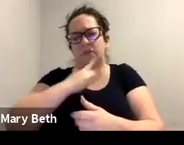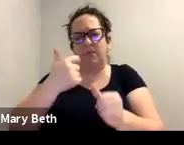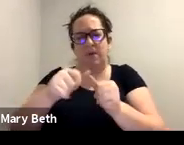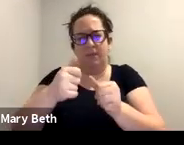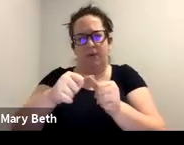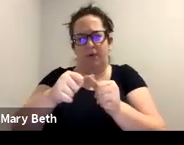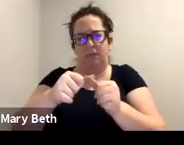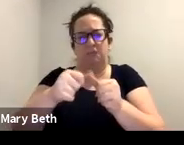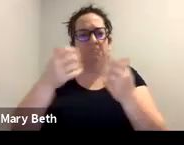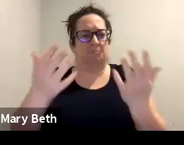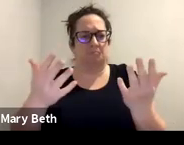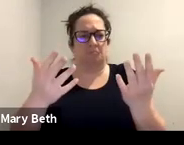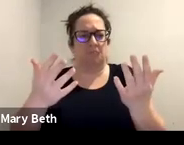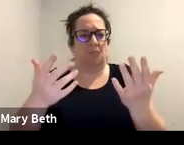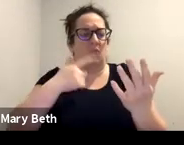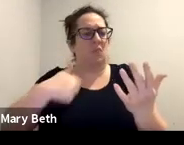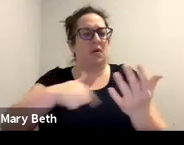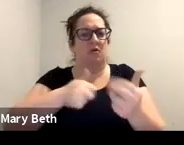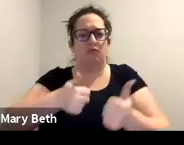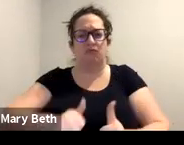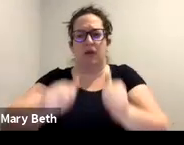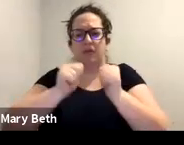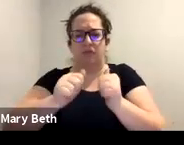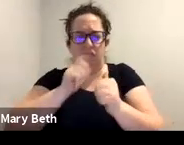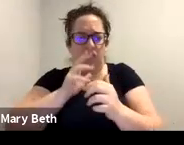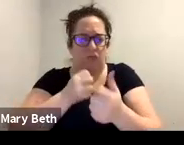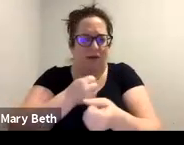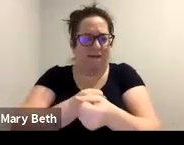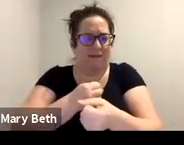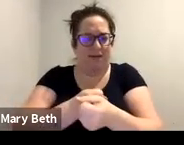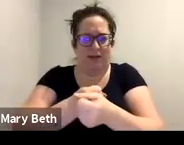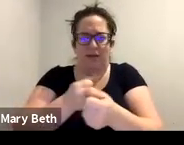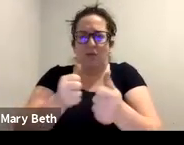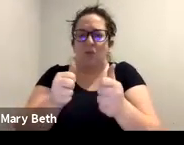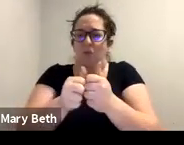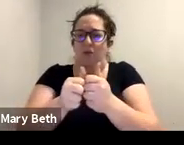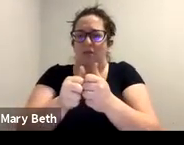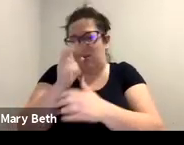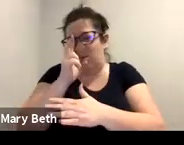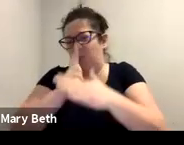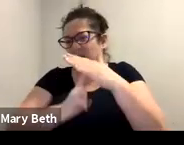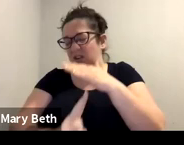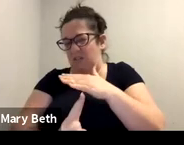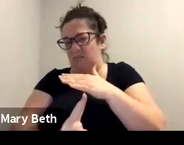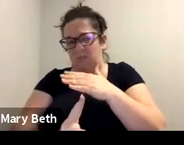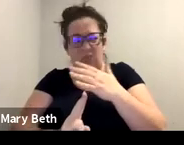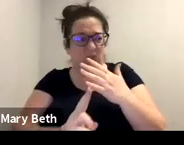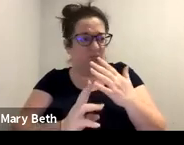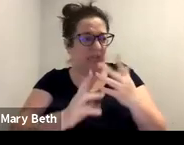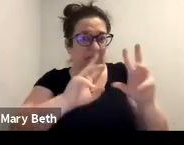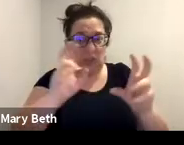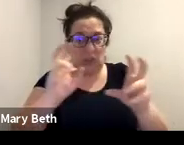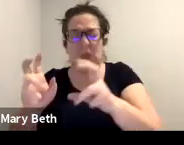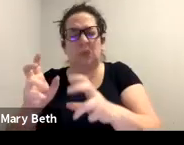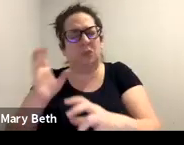is advocate with humility. Um, and there are going to be issues that we miss. Um, there's often, we have